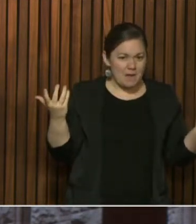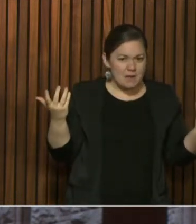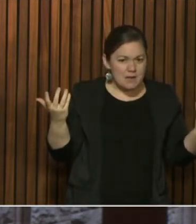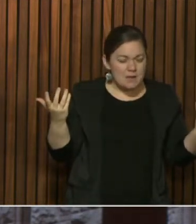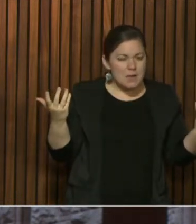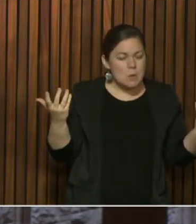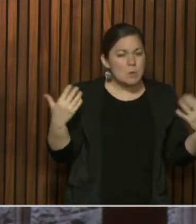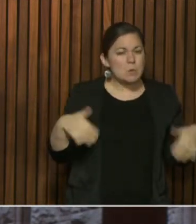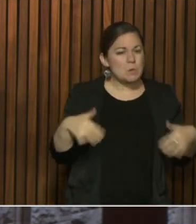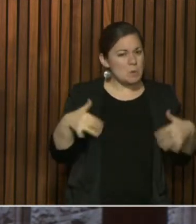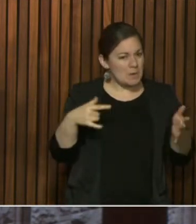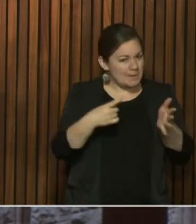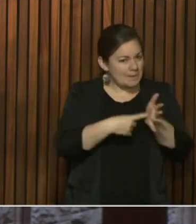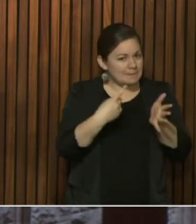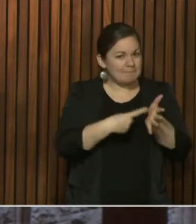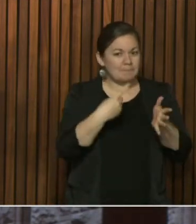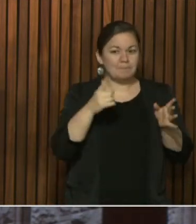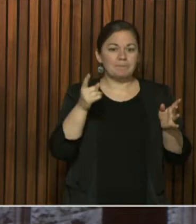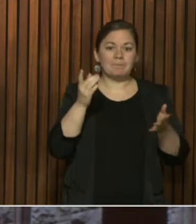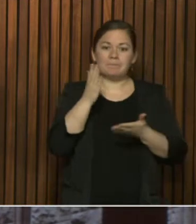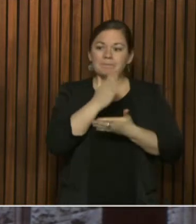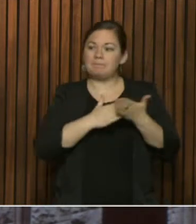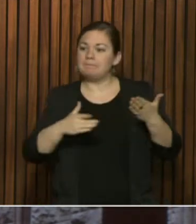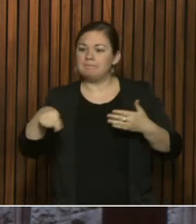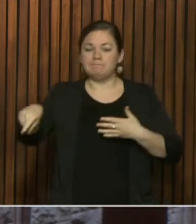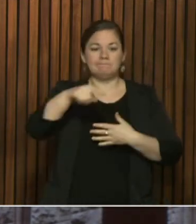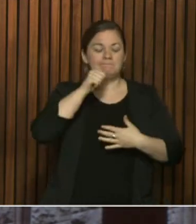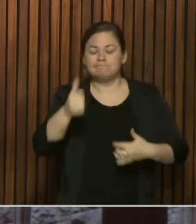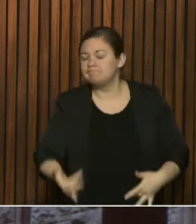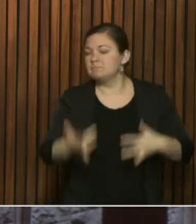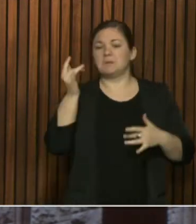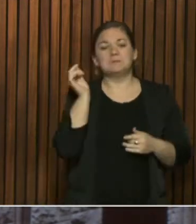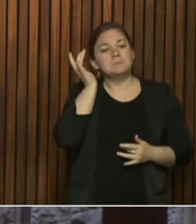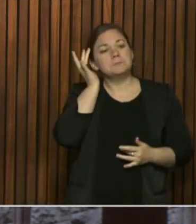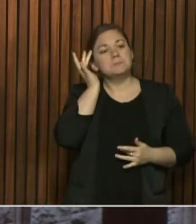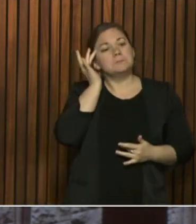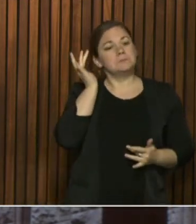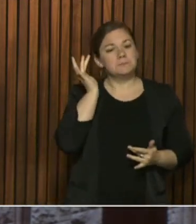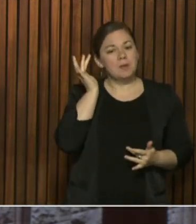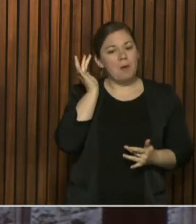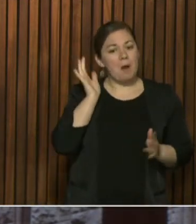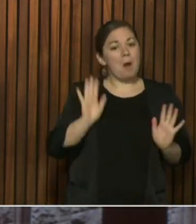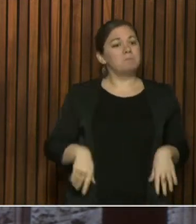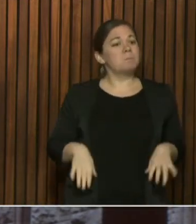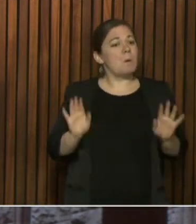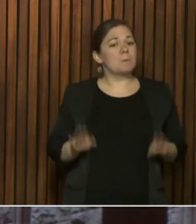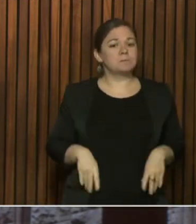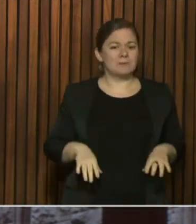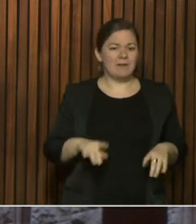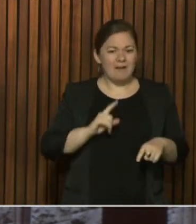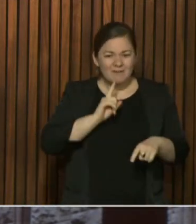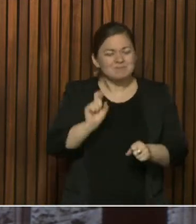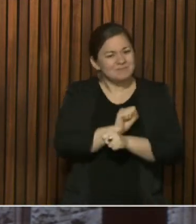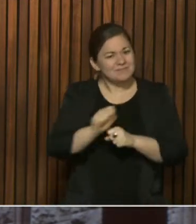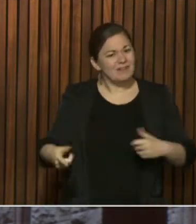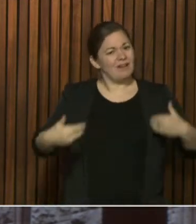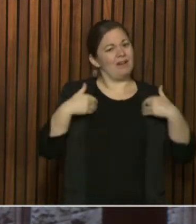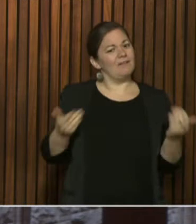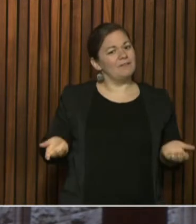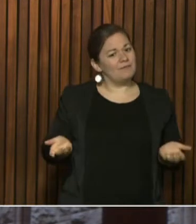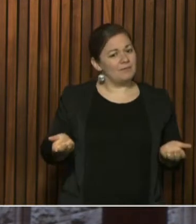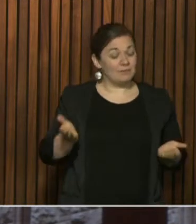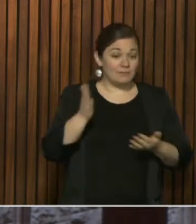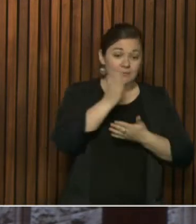didn't think too much about it. And then we have some aspects around pre-symptomatic in periods there were people that has been found. But how